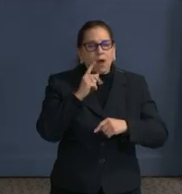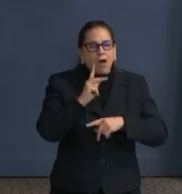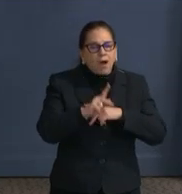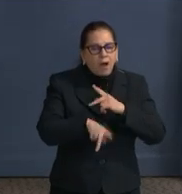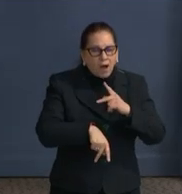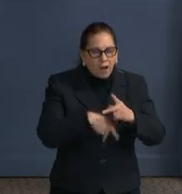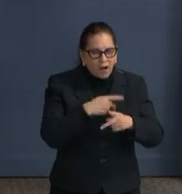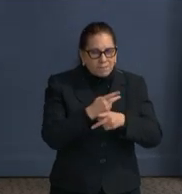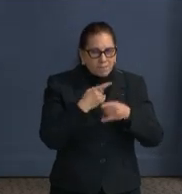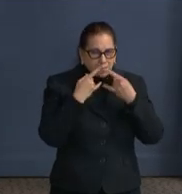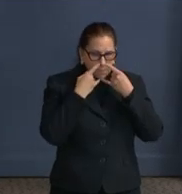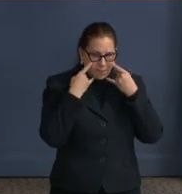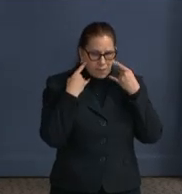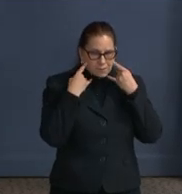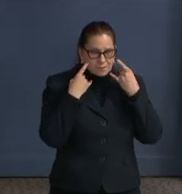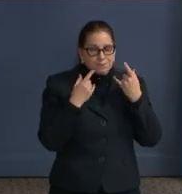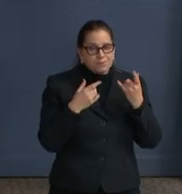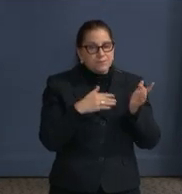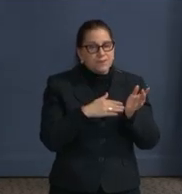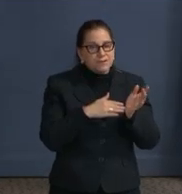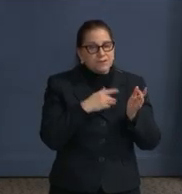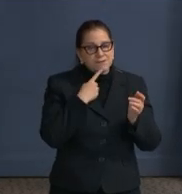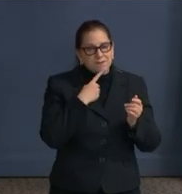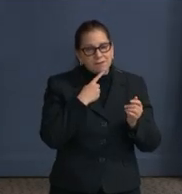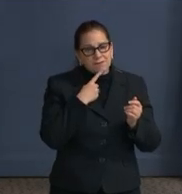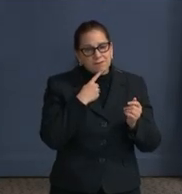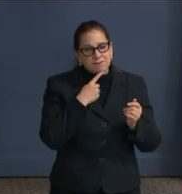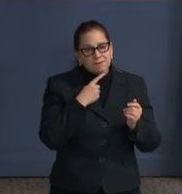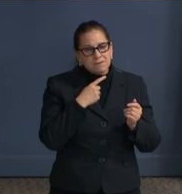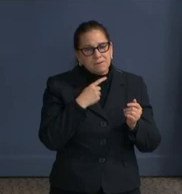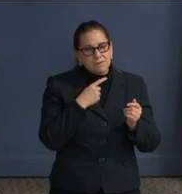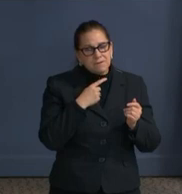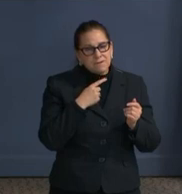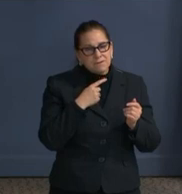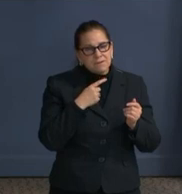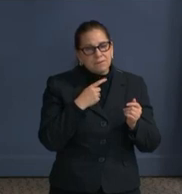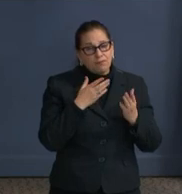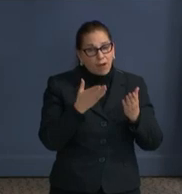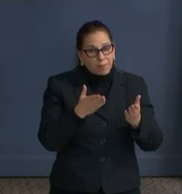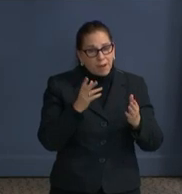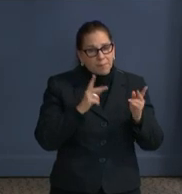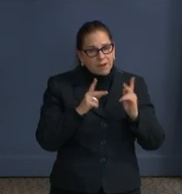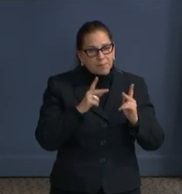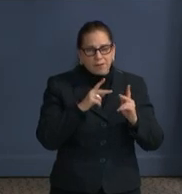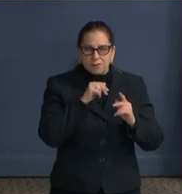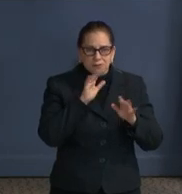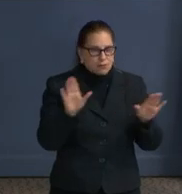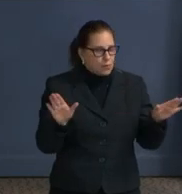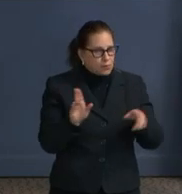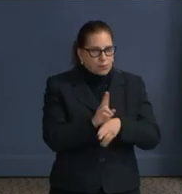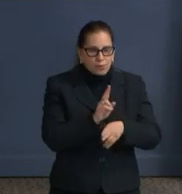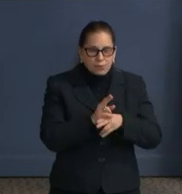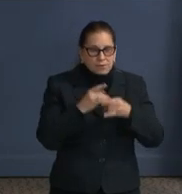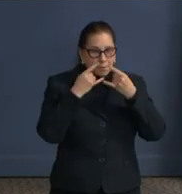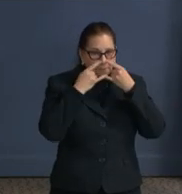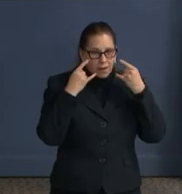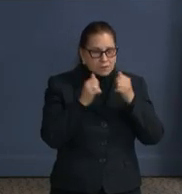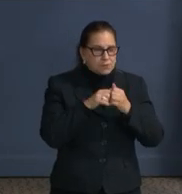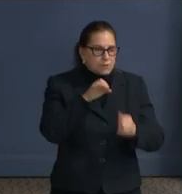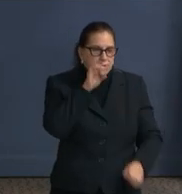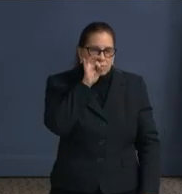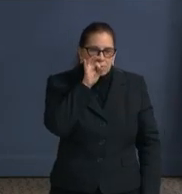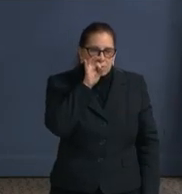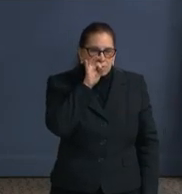current guidance documents, we suggested that people should not wear masks with exhalation valves. We see those around town and they make us cringe. So